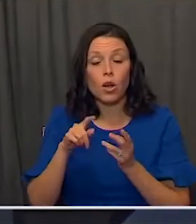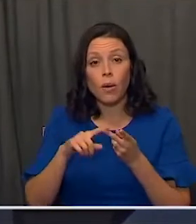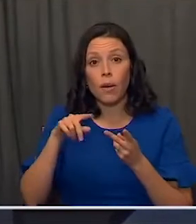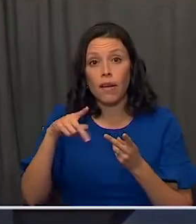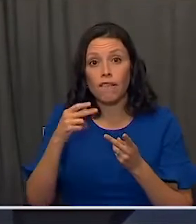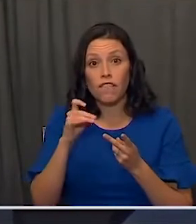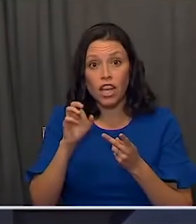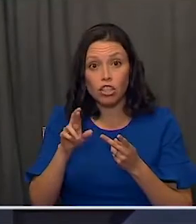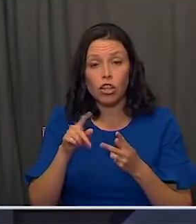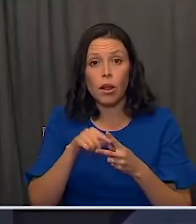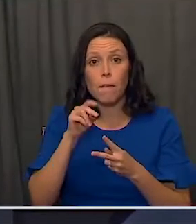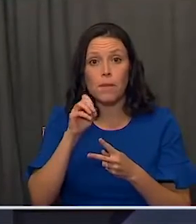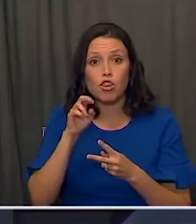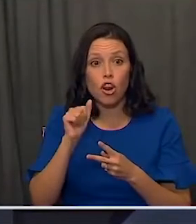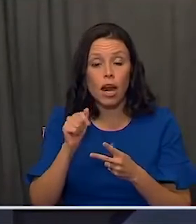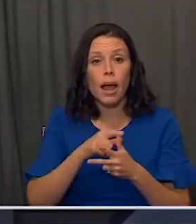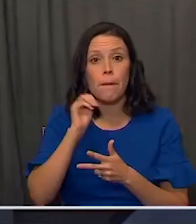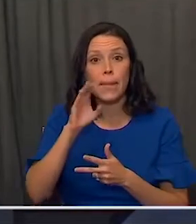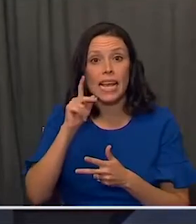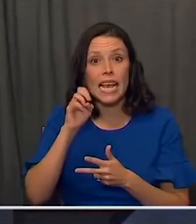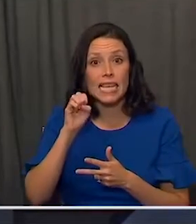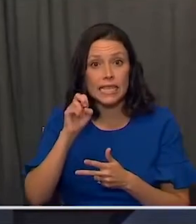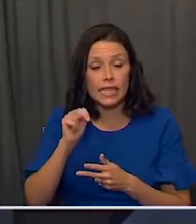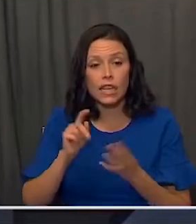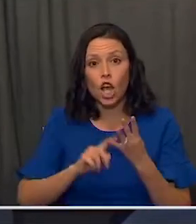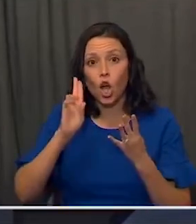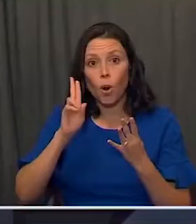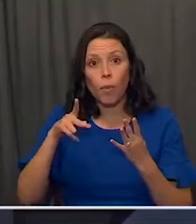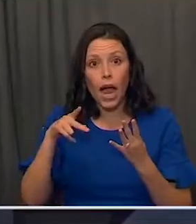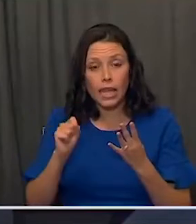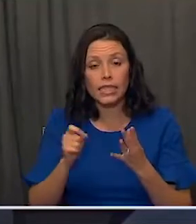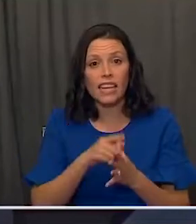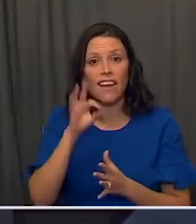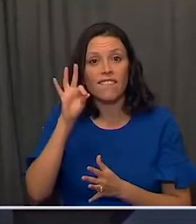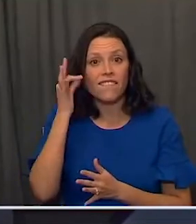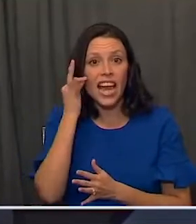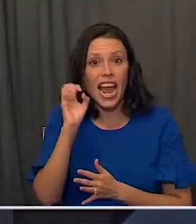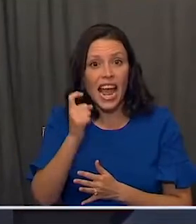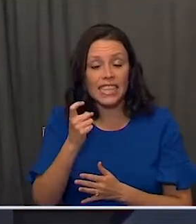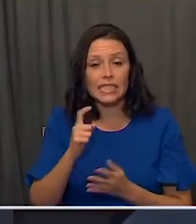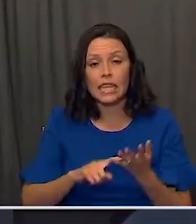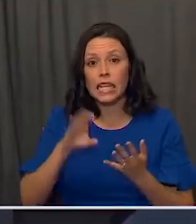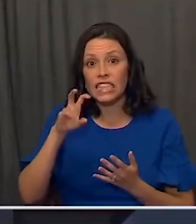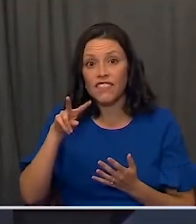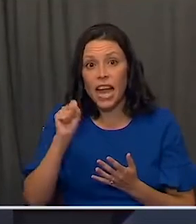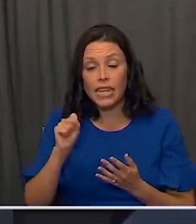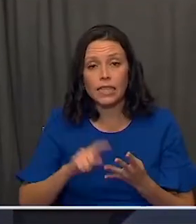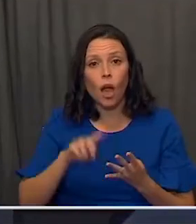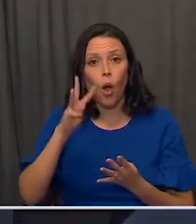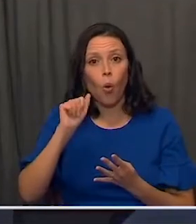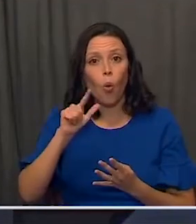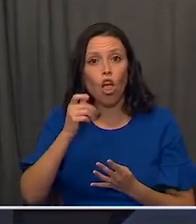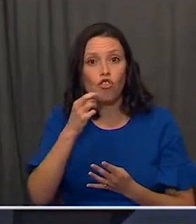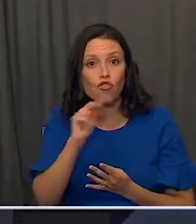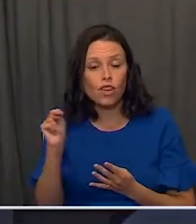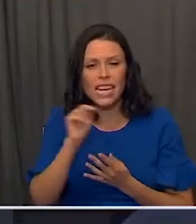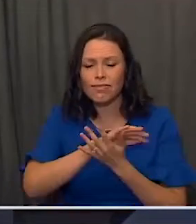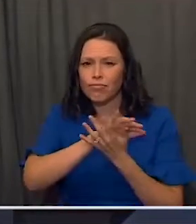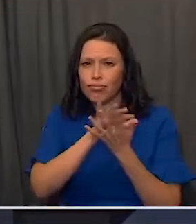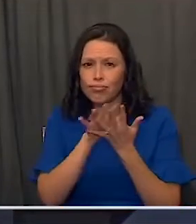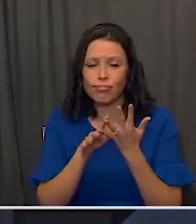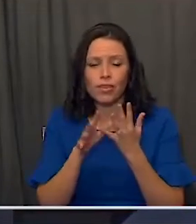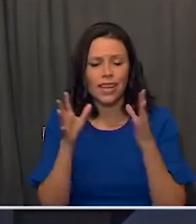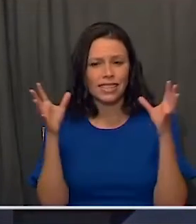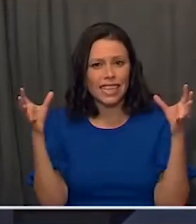Moderna, McKesson, UPS, FedEx, CVS, Walgreens, and hundreds of others together,